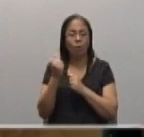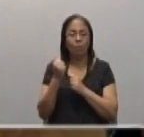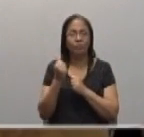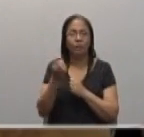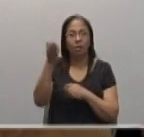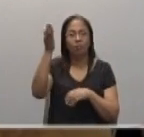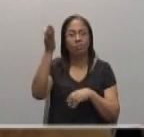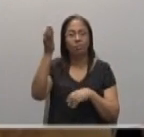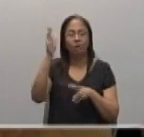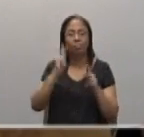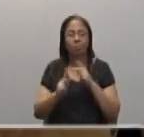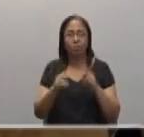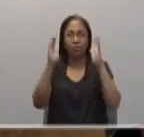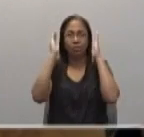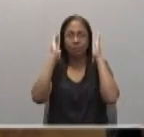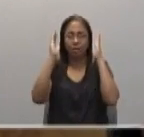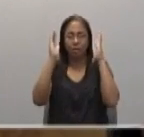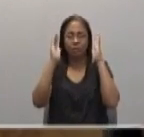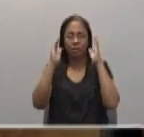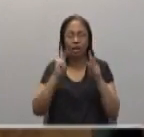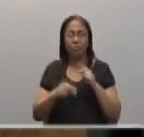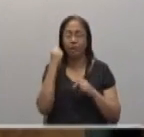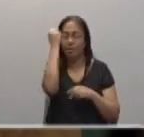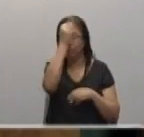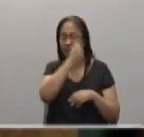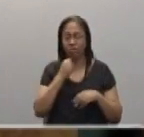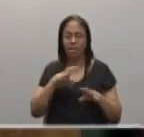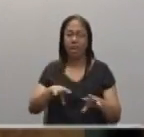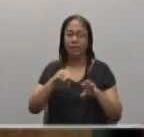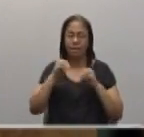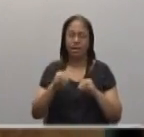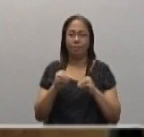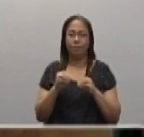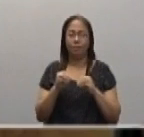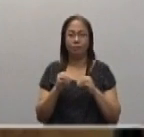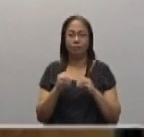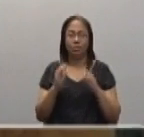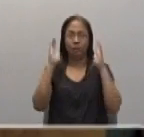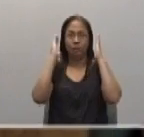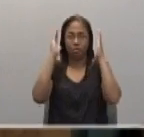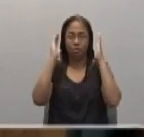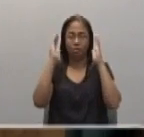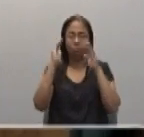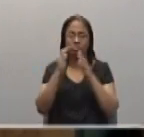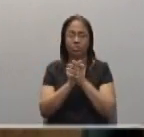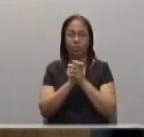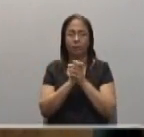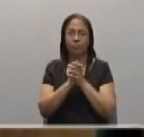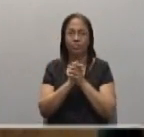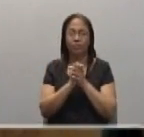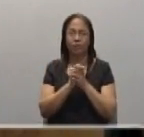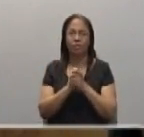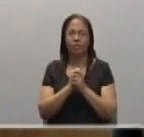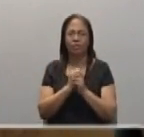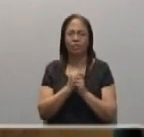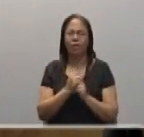becomes very serious in our church. And, indeed, we also know through this beautiful